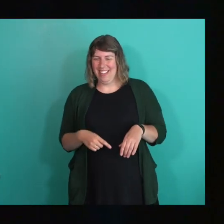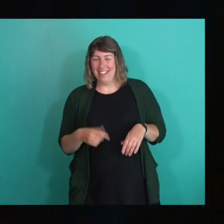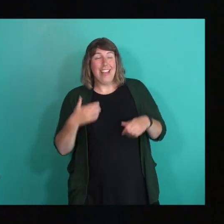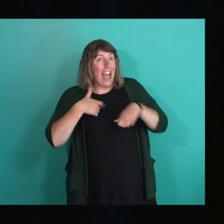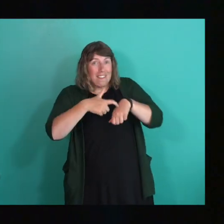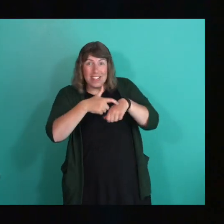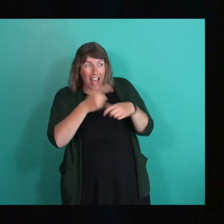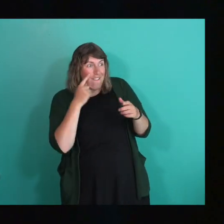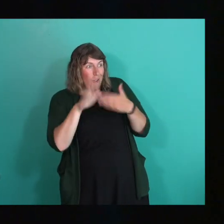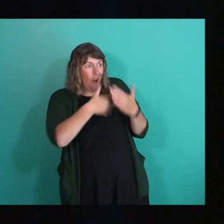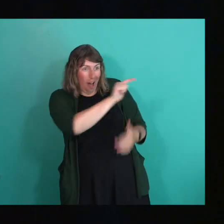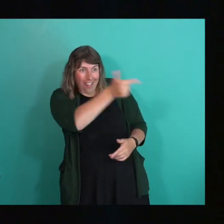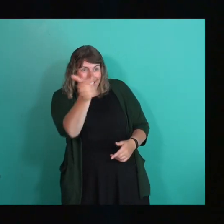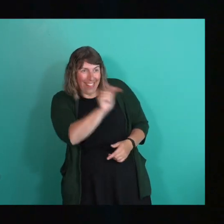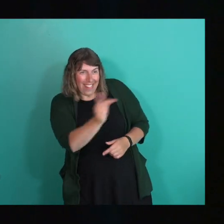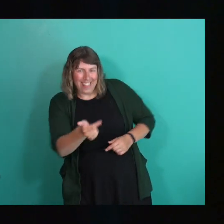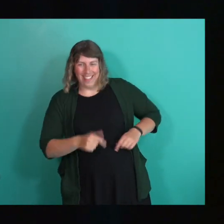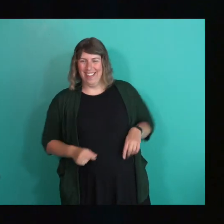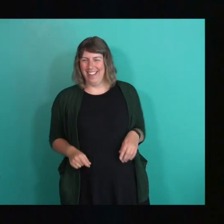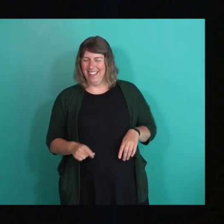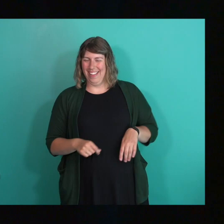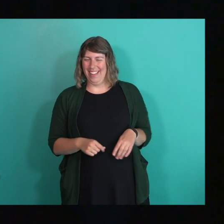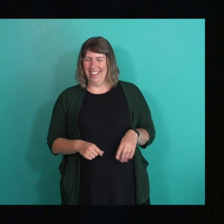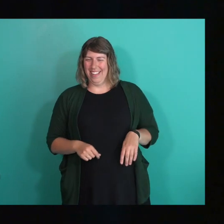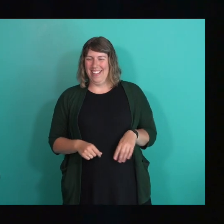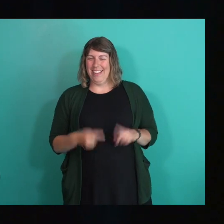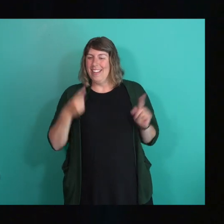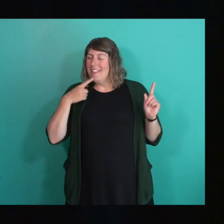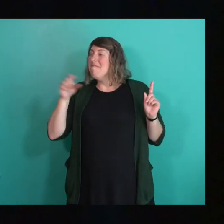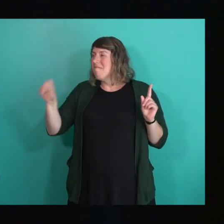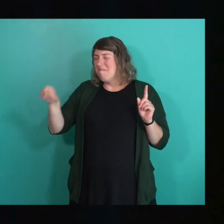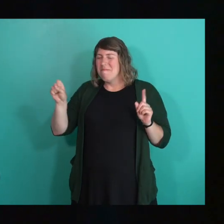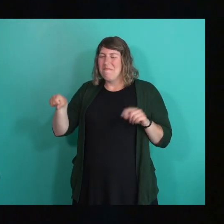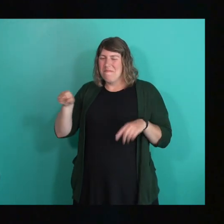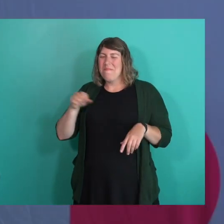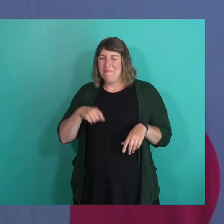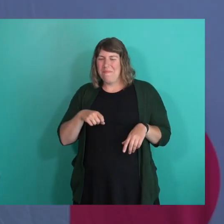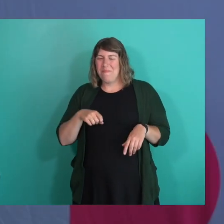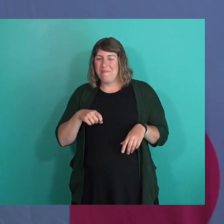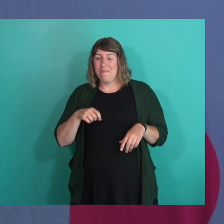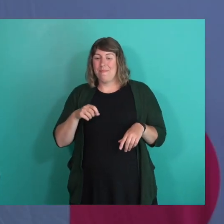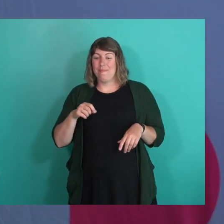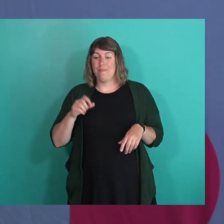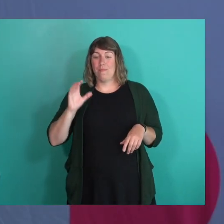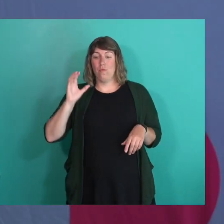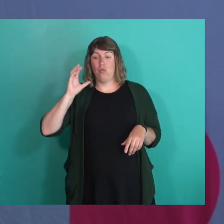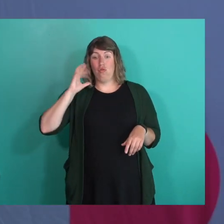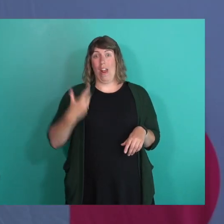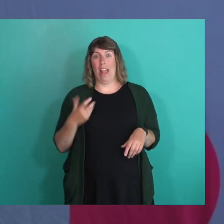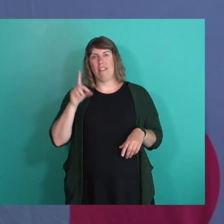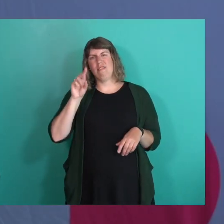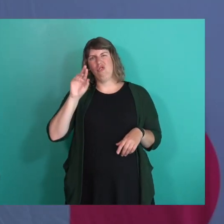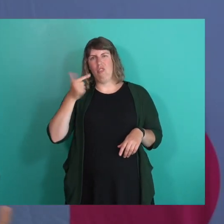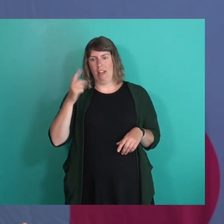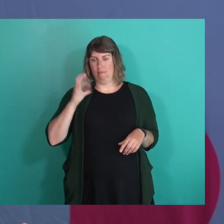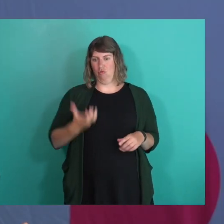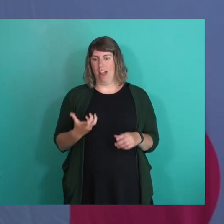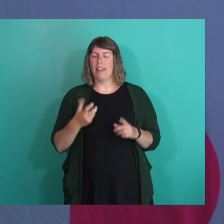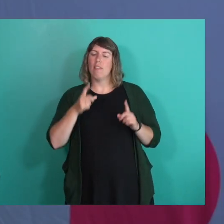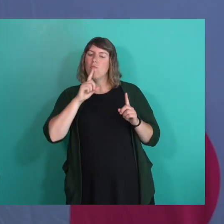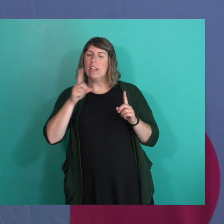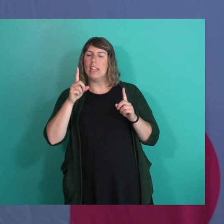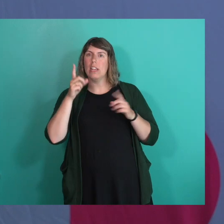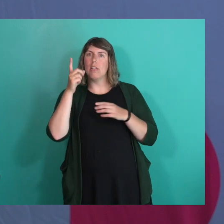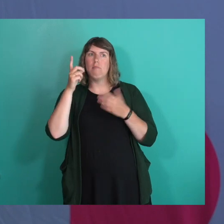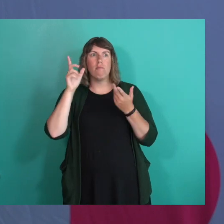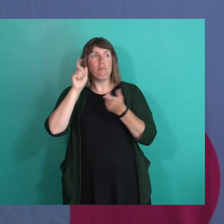time for everybody to talk a lot. Yeah, Please. I mean, it's remarkable how much drag has just had this, I don't want say renaissance.